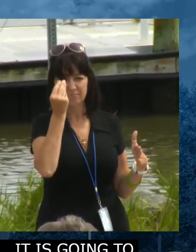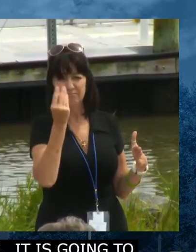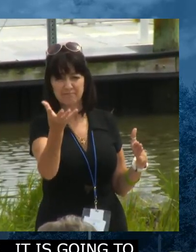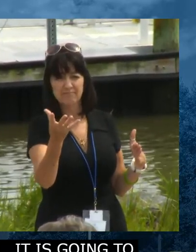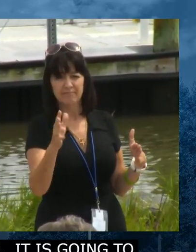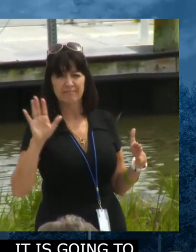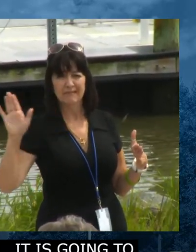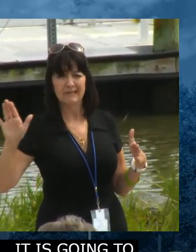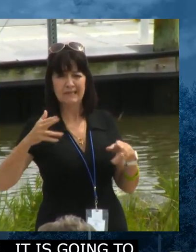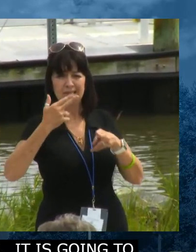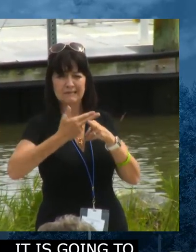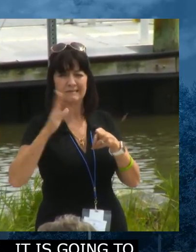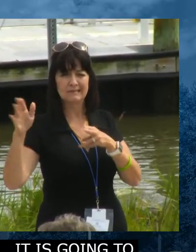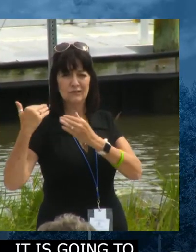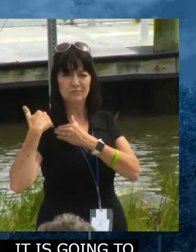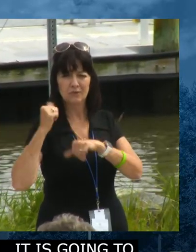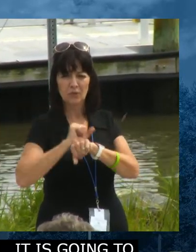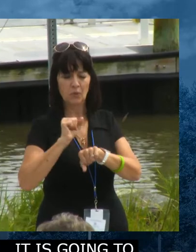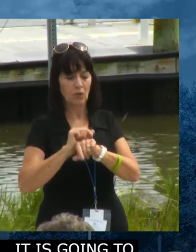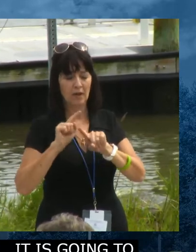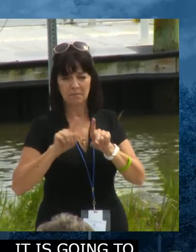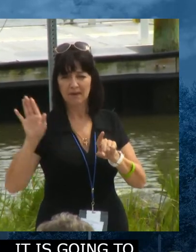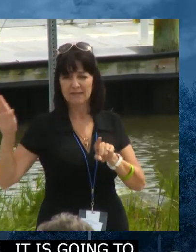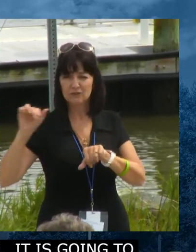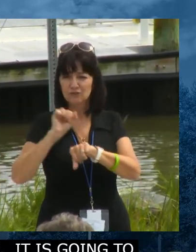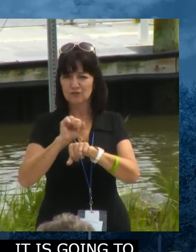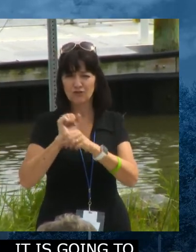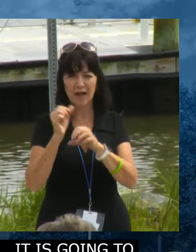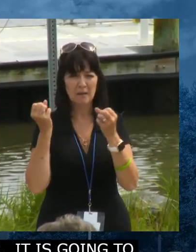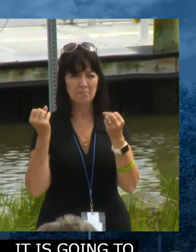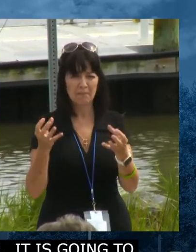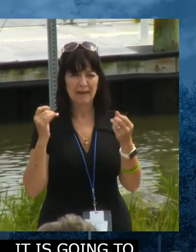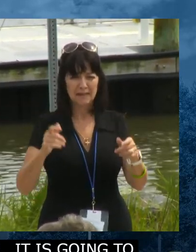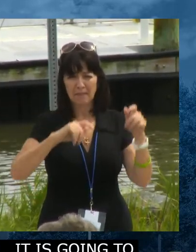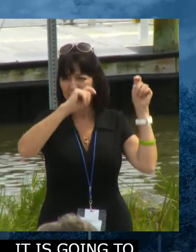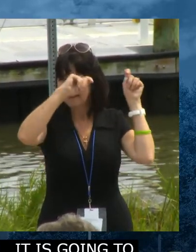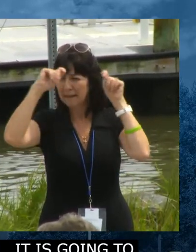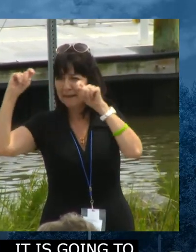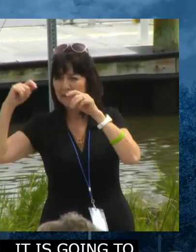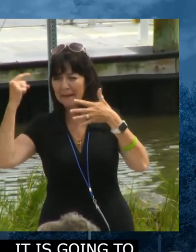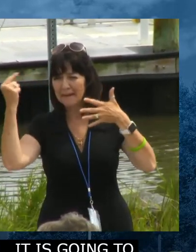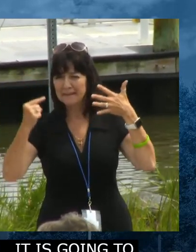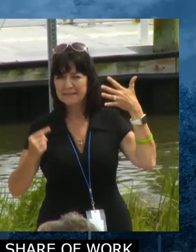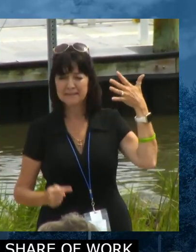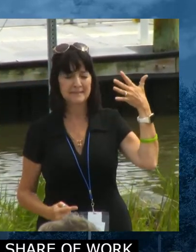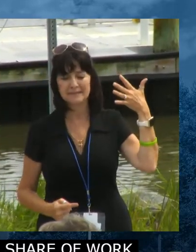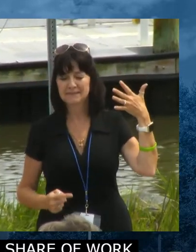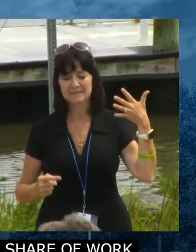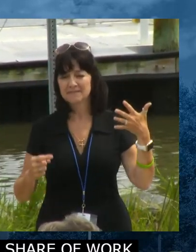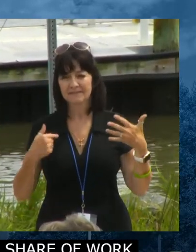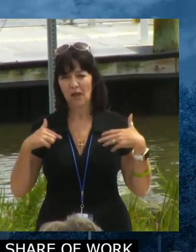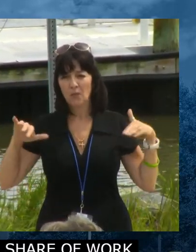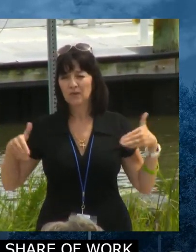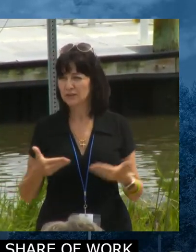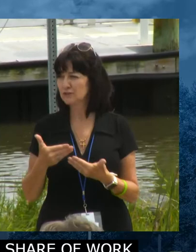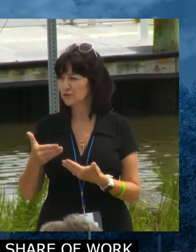so many different hats that it would be unfair to pigeonhole him into one thing. So with that, I'd like to introduce Jamie Mack.